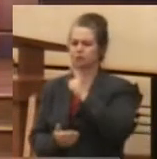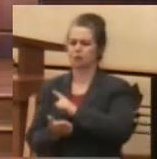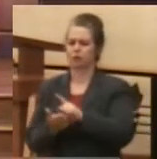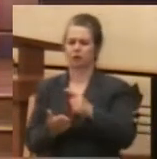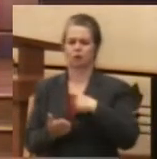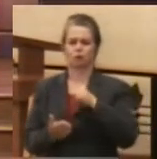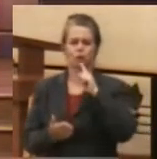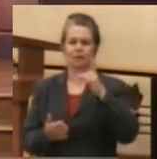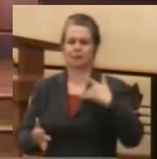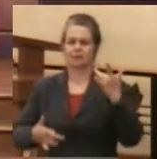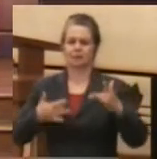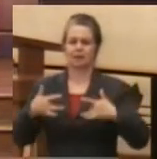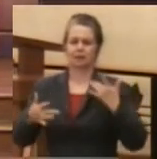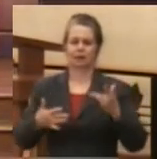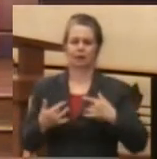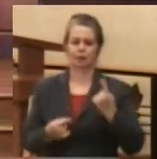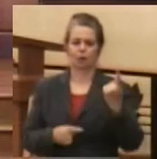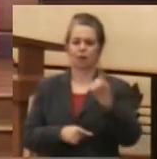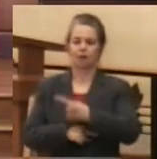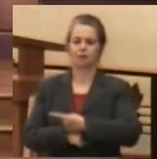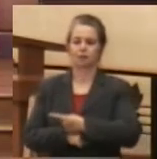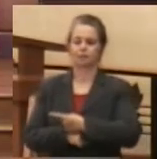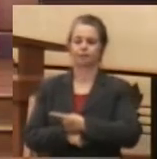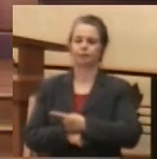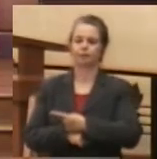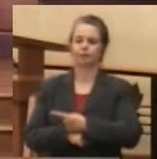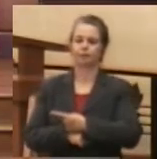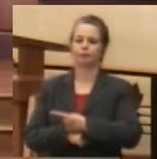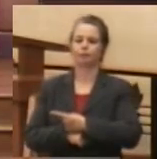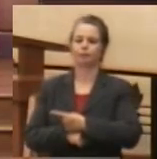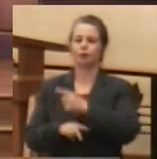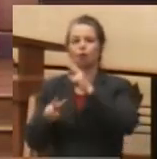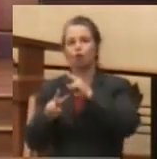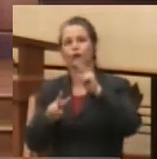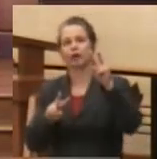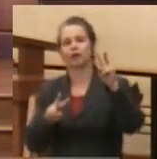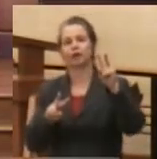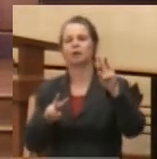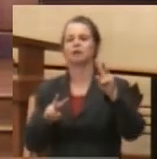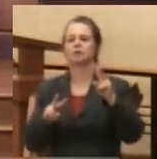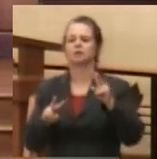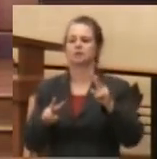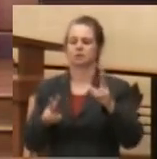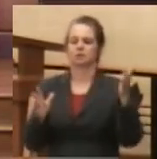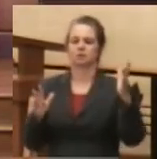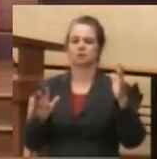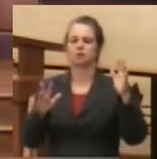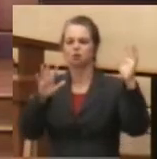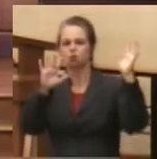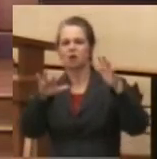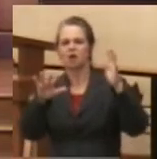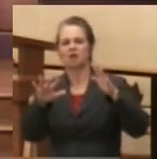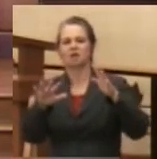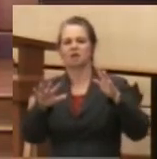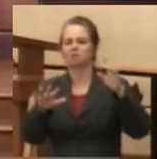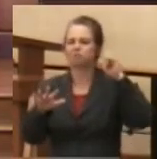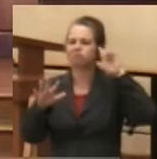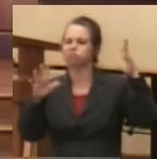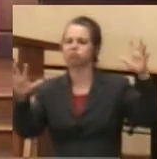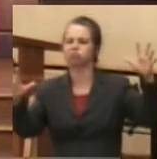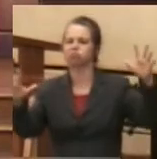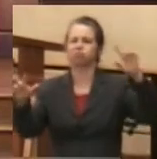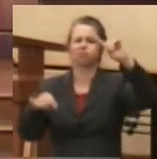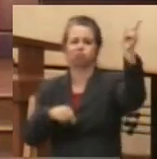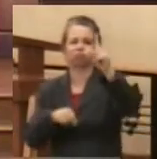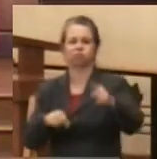was very excited one evening to go out and see the oncoming thunderstorm where our house is. There is a great hill. We can look over